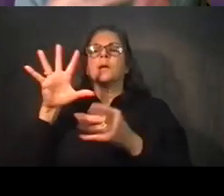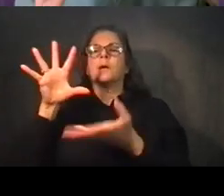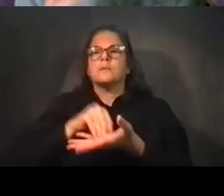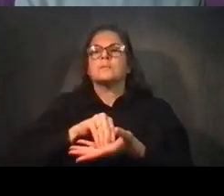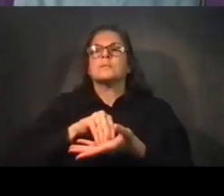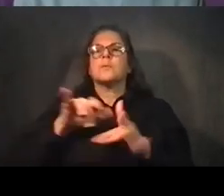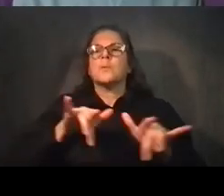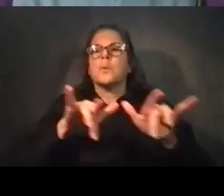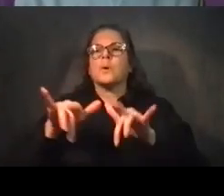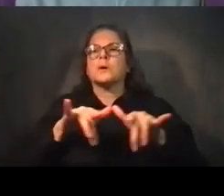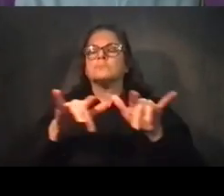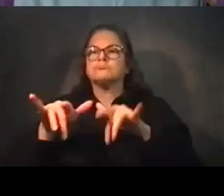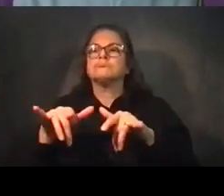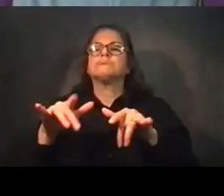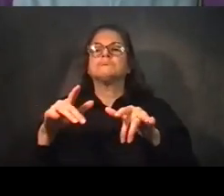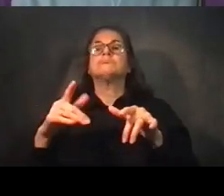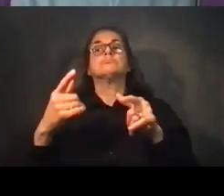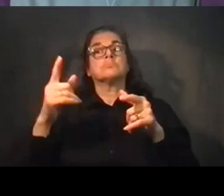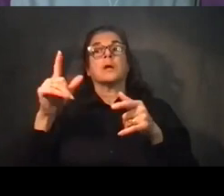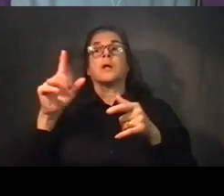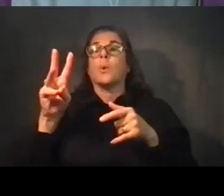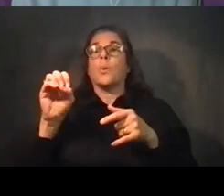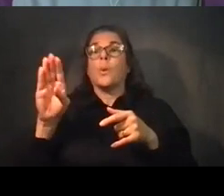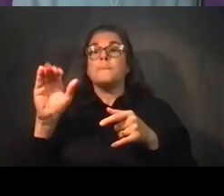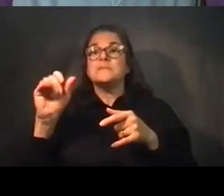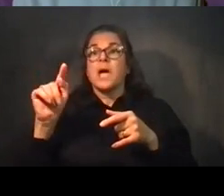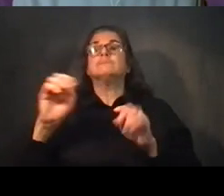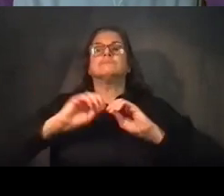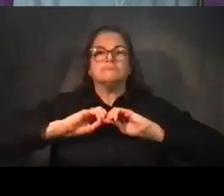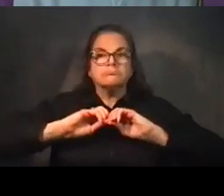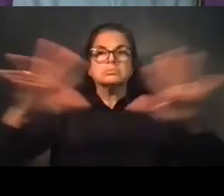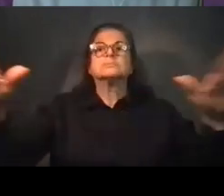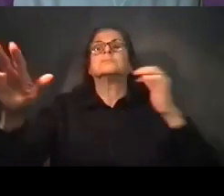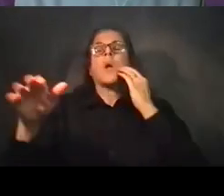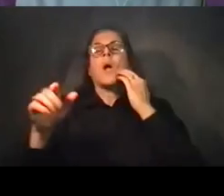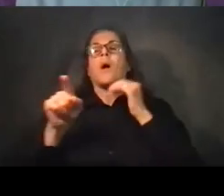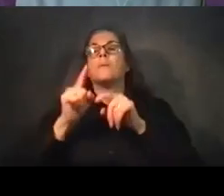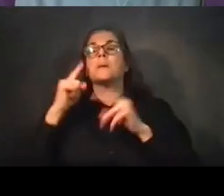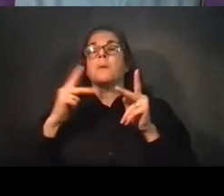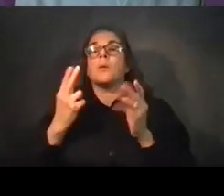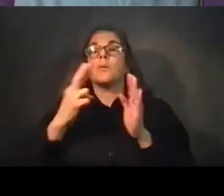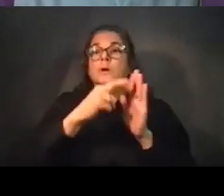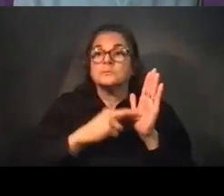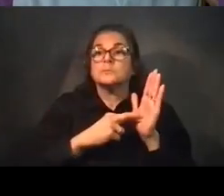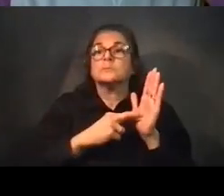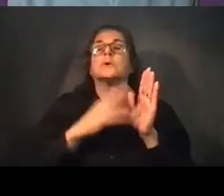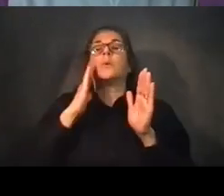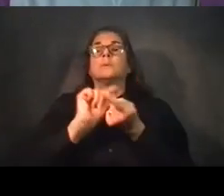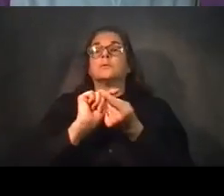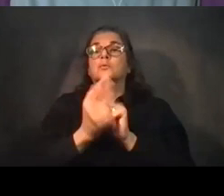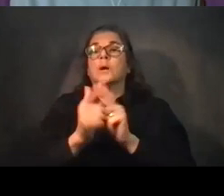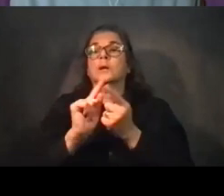website and sending it out to anyone who registered afterwards. We'll also be doing a translation of that recording in Spanish